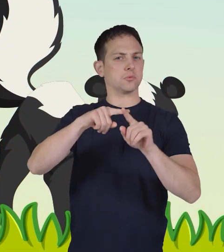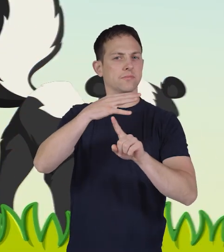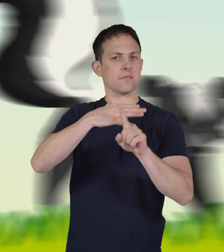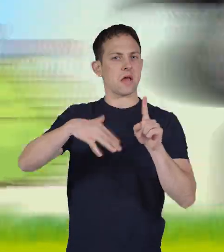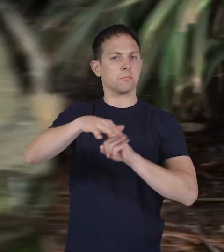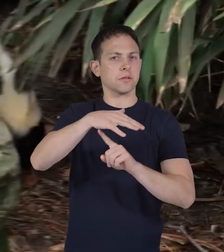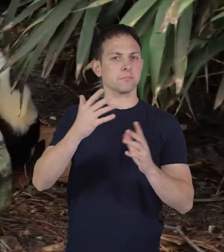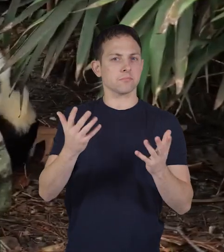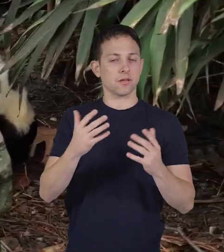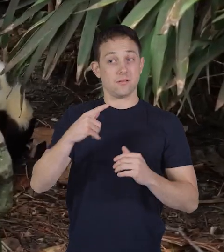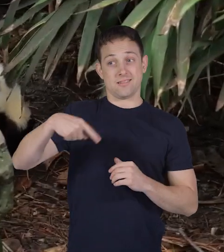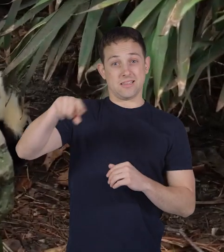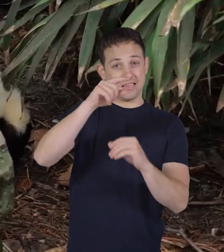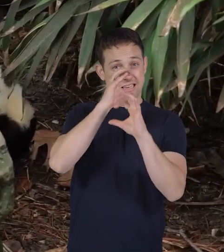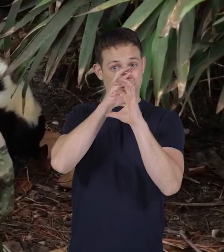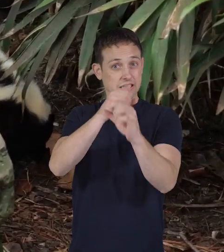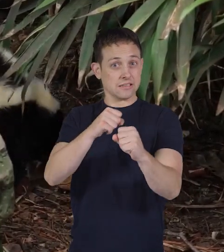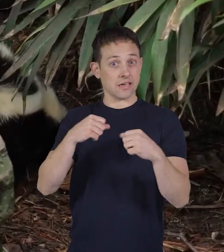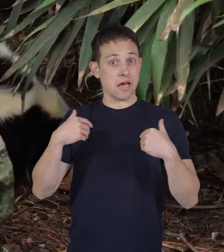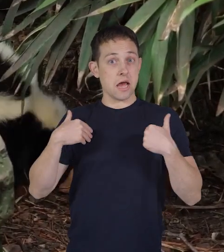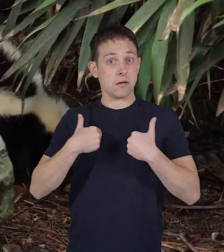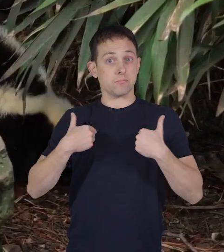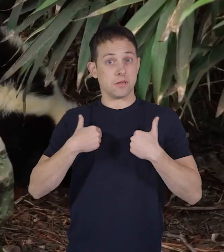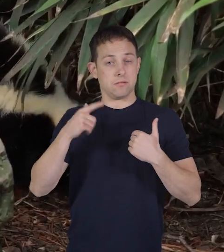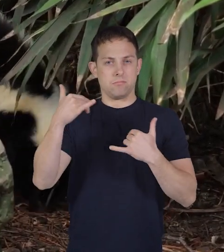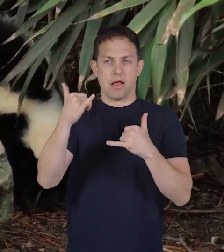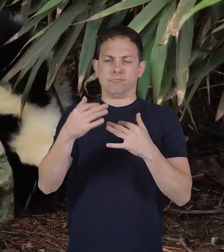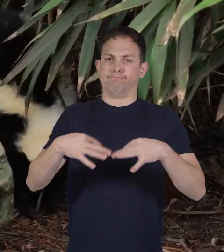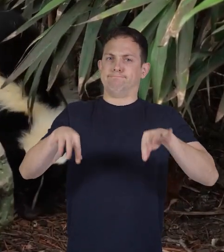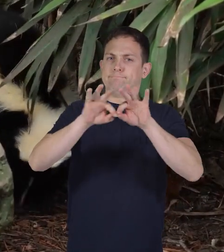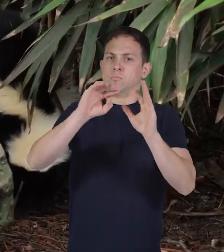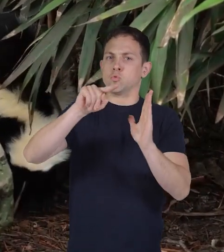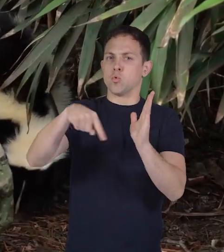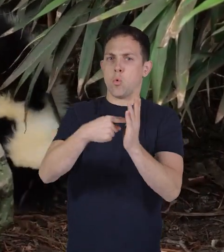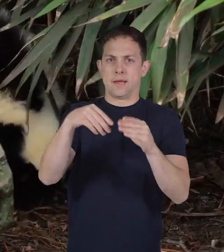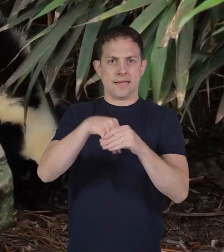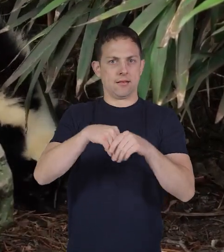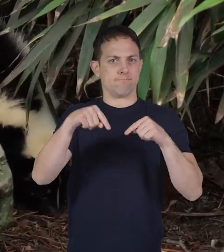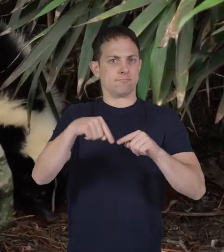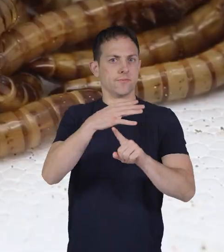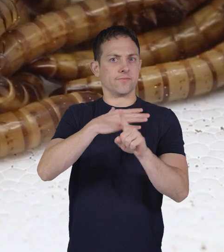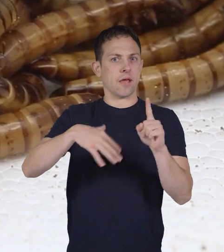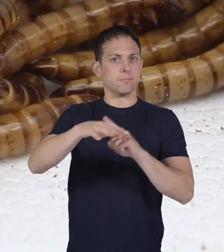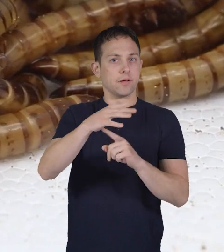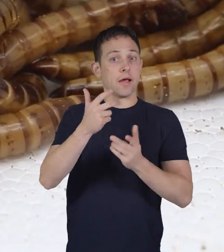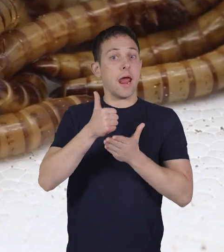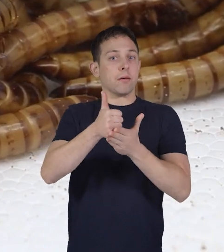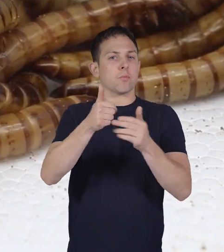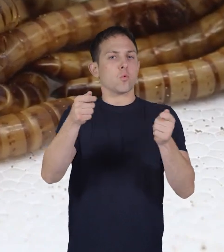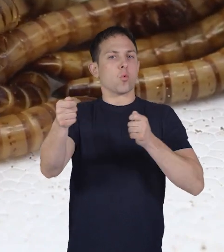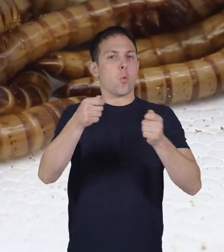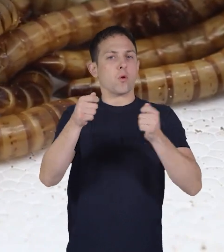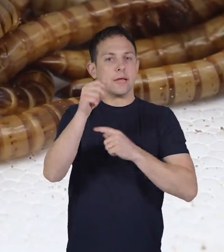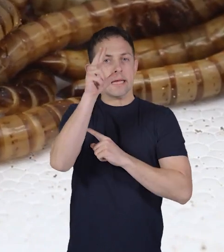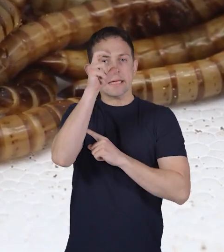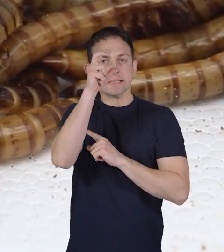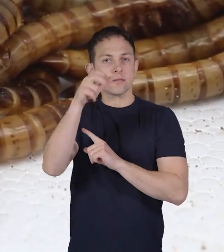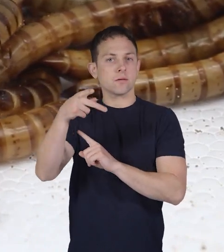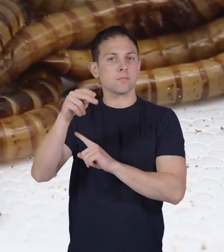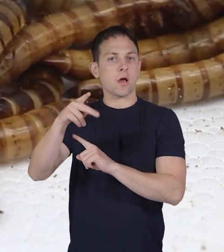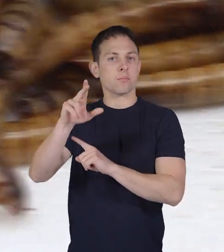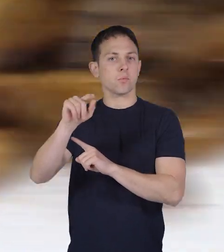these fascinating animals play a vital role in the environment by helping control insect